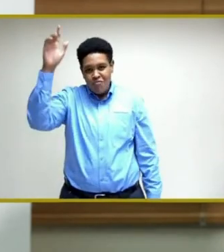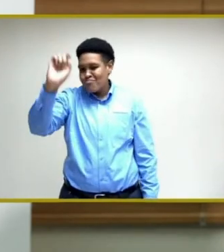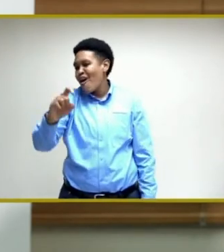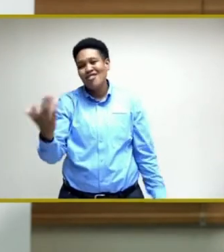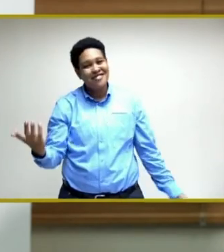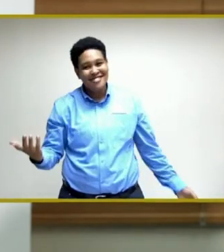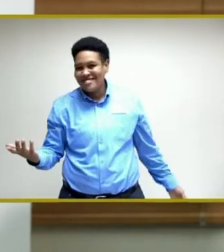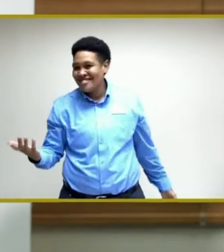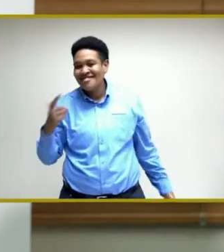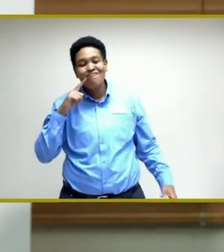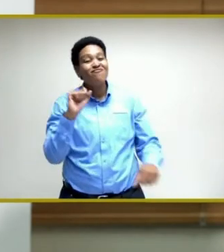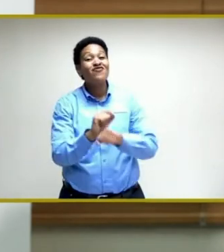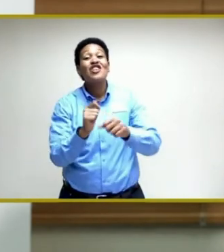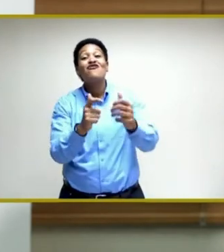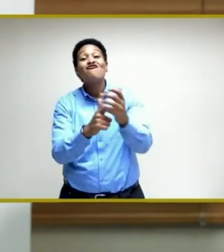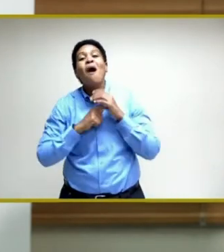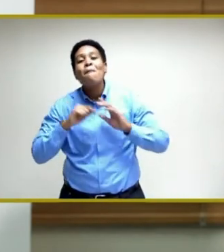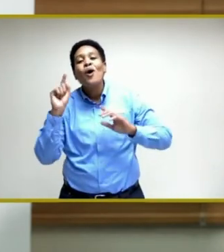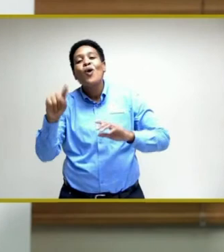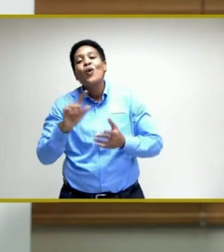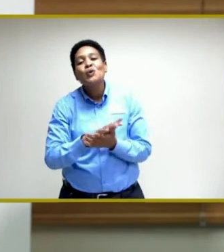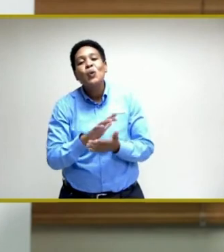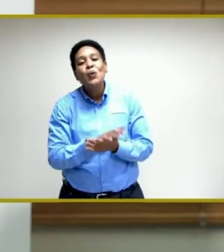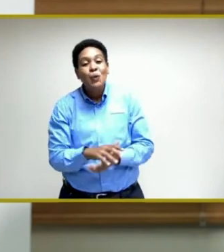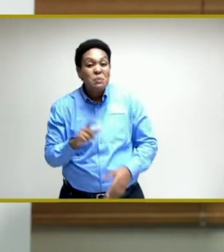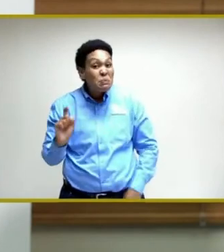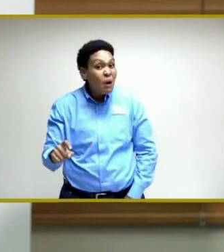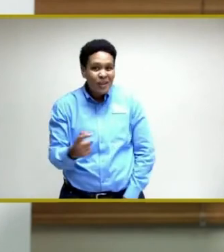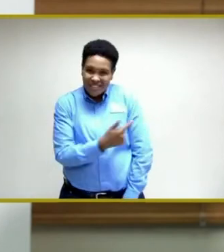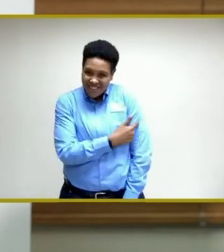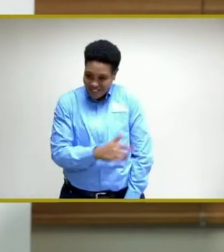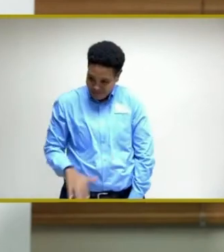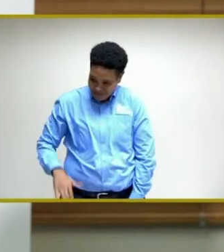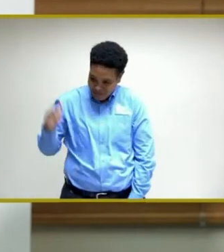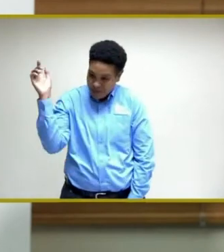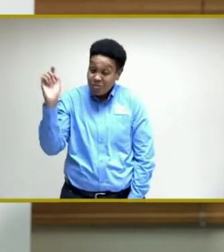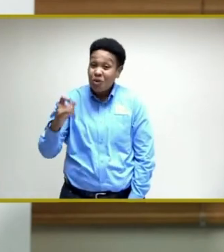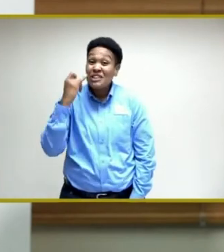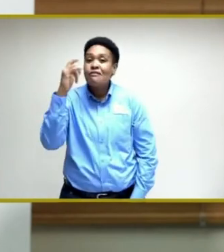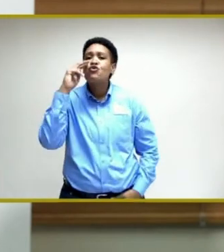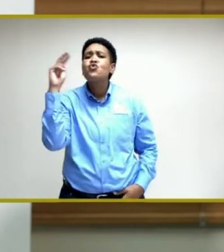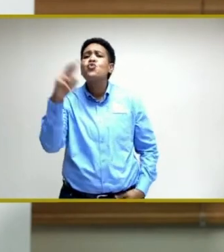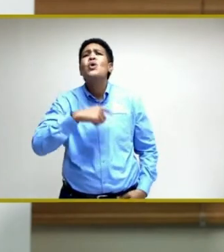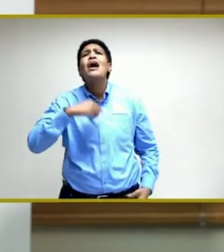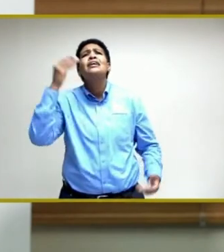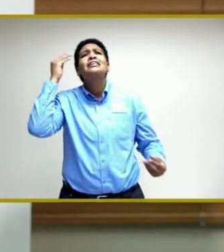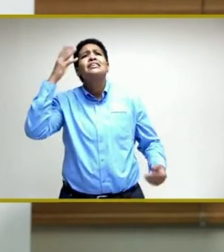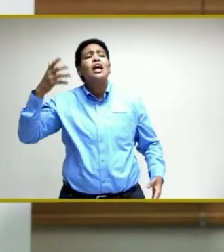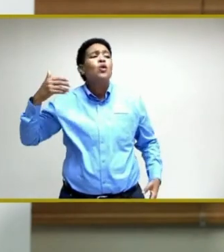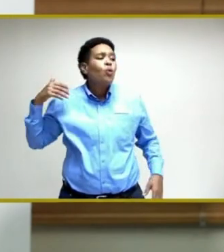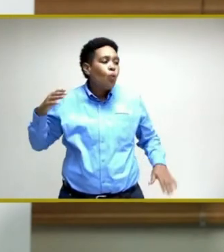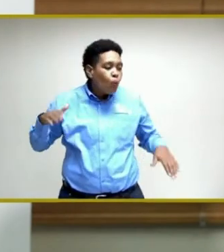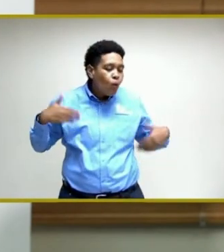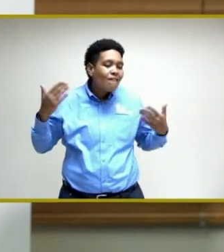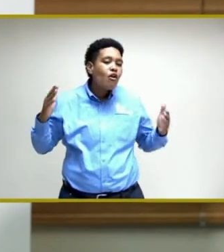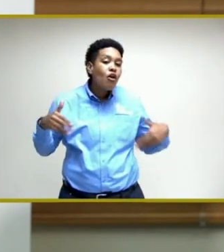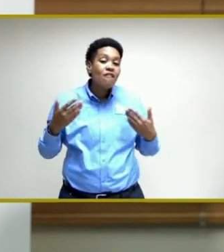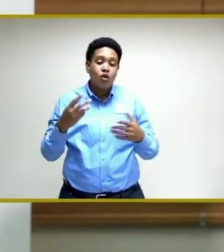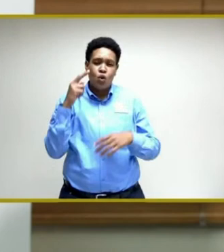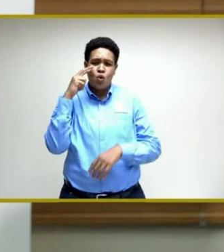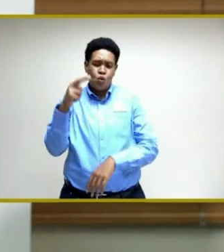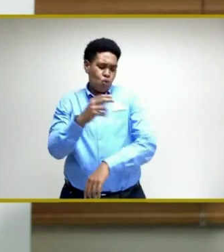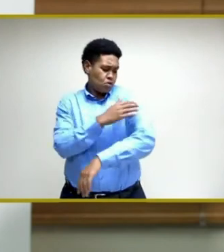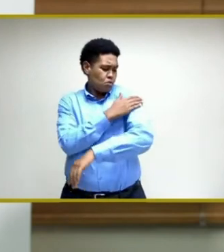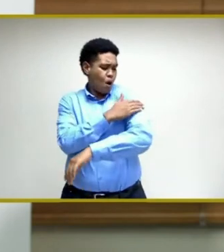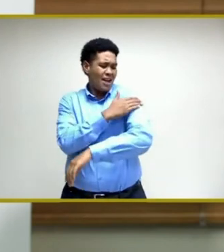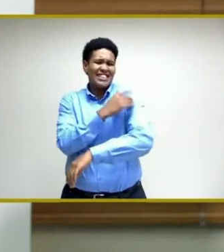It is a requirement to go to the public school system. And if you look, as I've said over and over on one of your shoulders here,